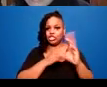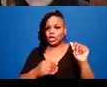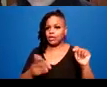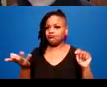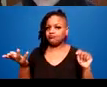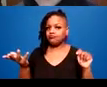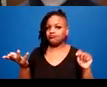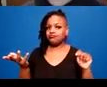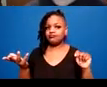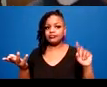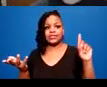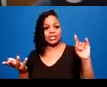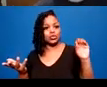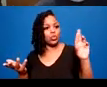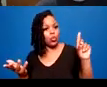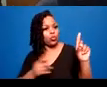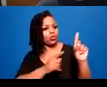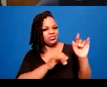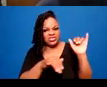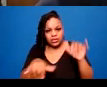Access on more parts than one.